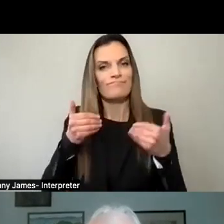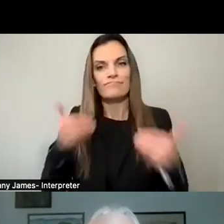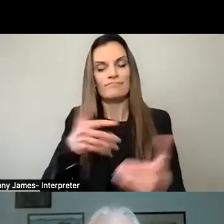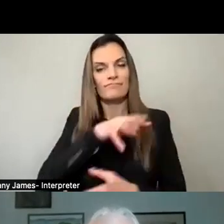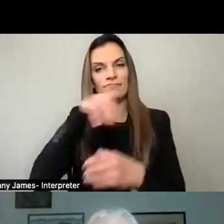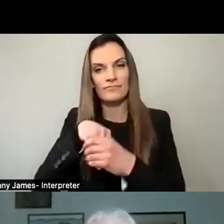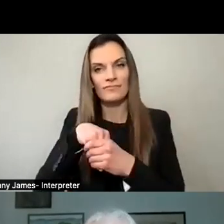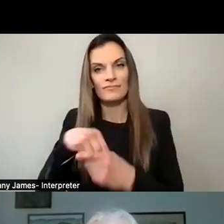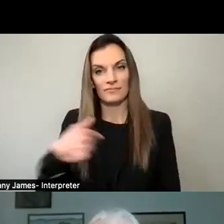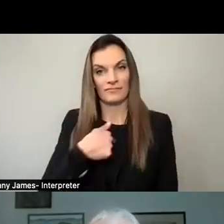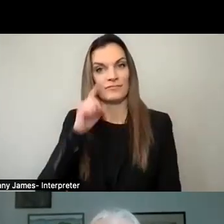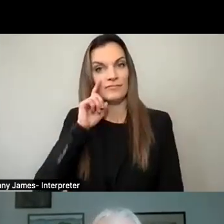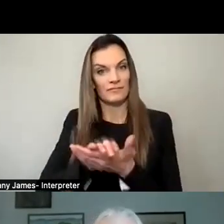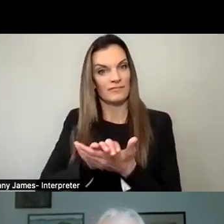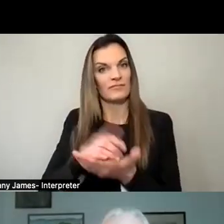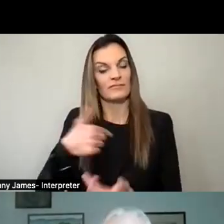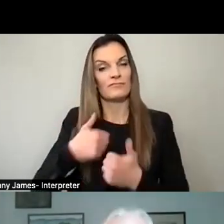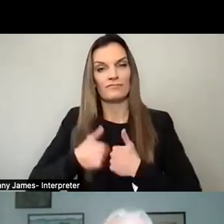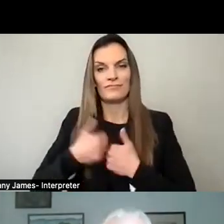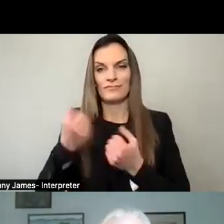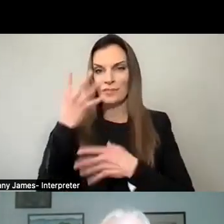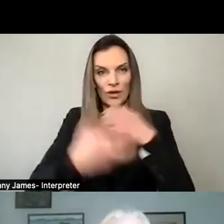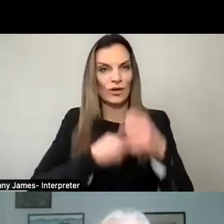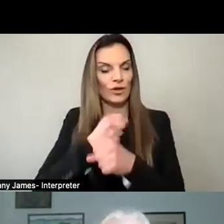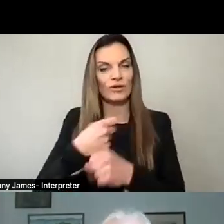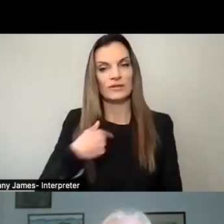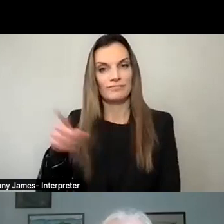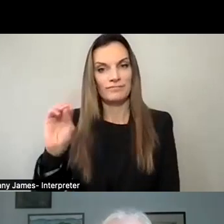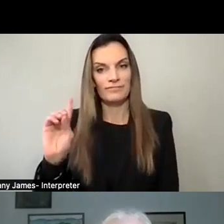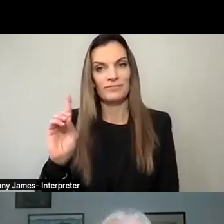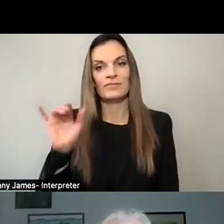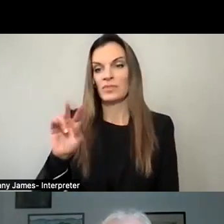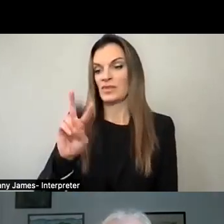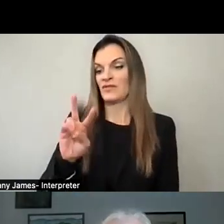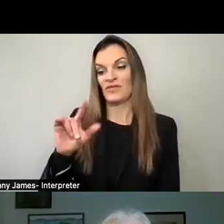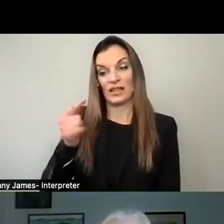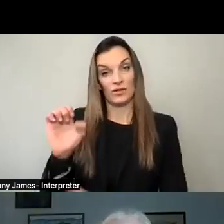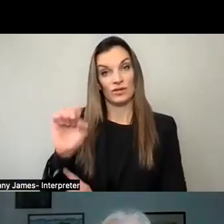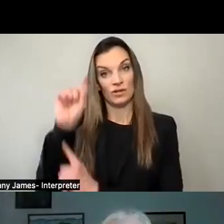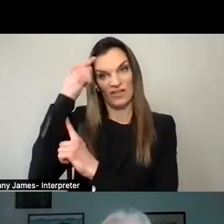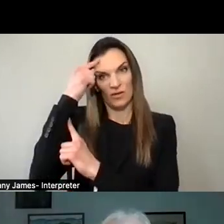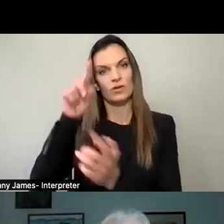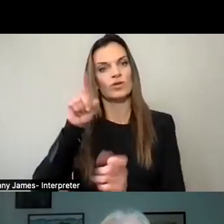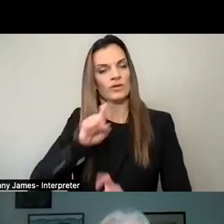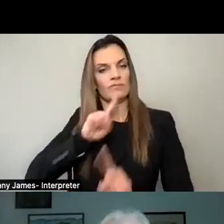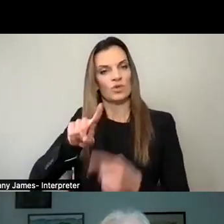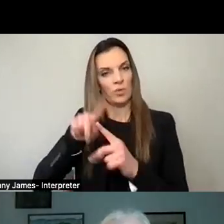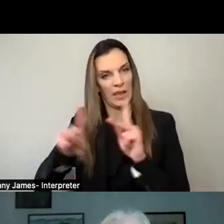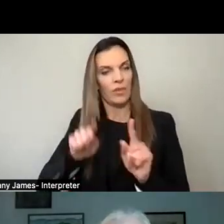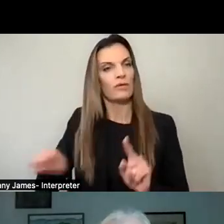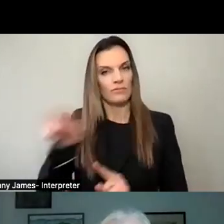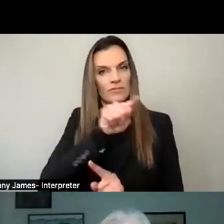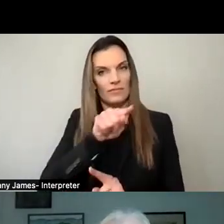I believe, as a lifelong Democrat, that village government should be accountable to the people, responsive,